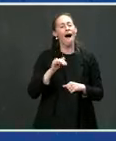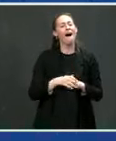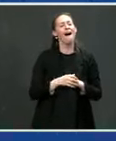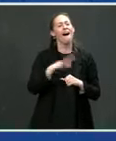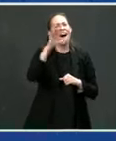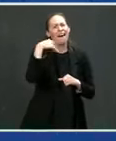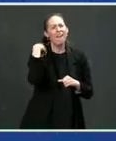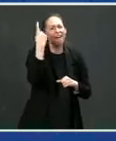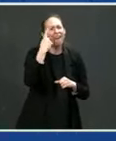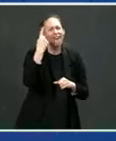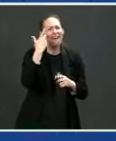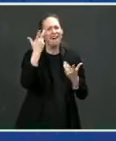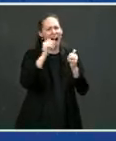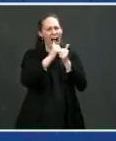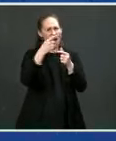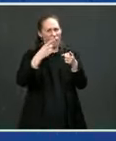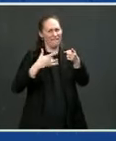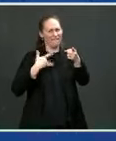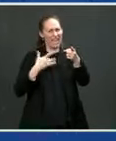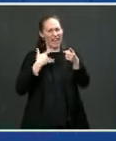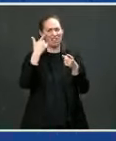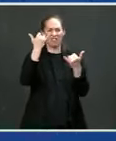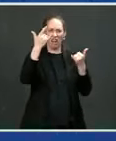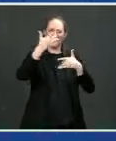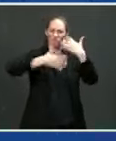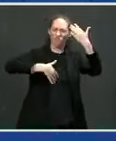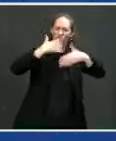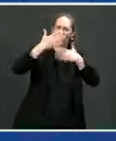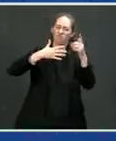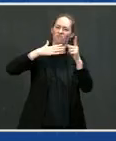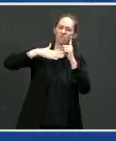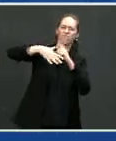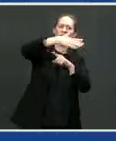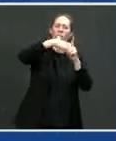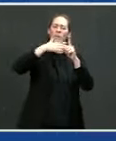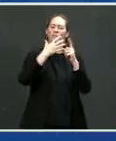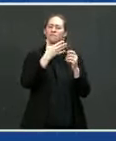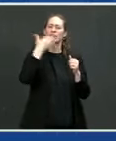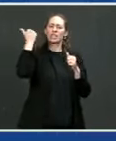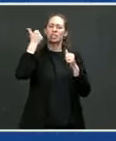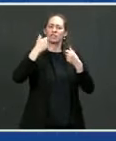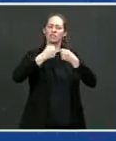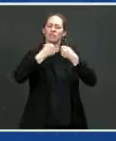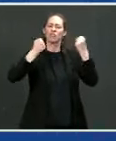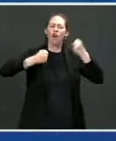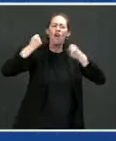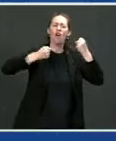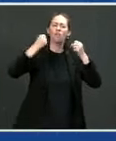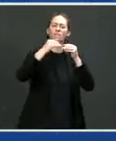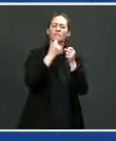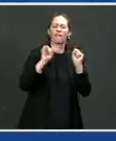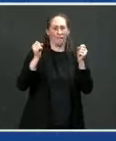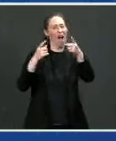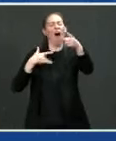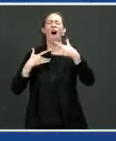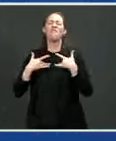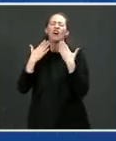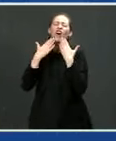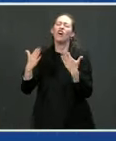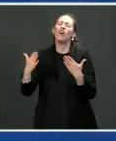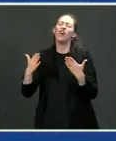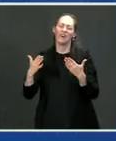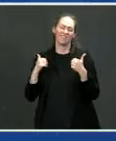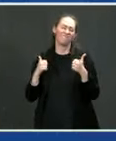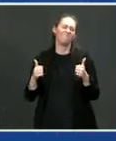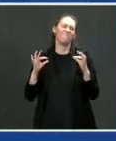you're helping put clean vehicles on the road out there? It feels great. It does, feel good doing it. Yes,